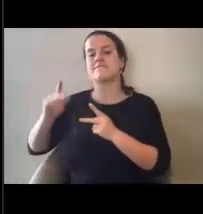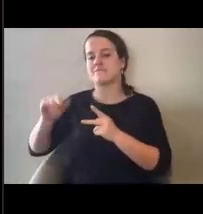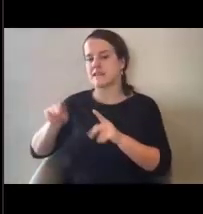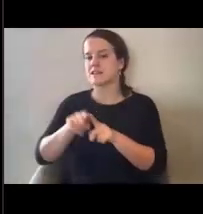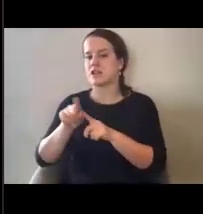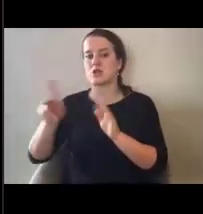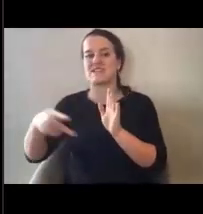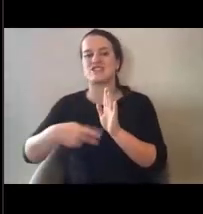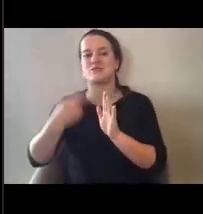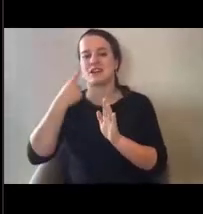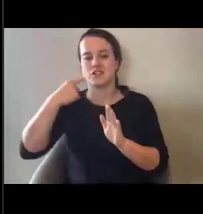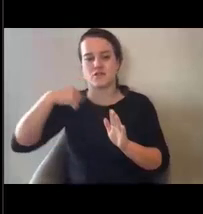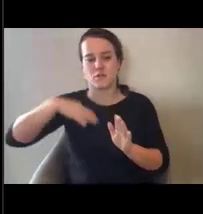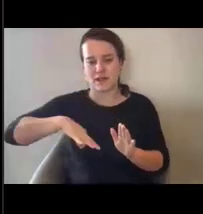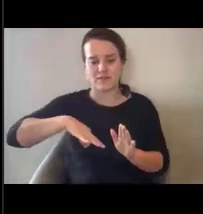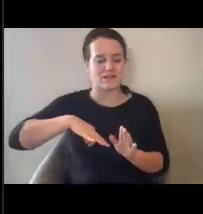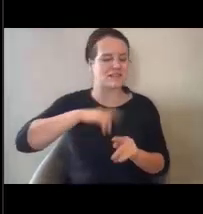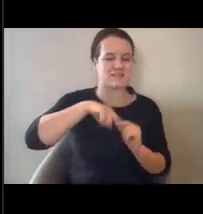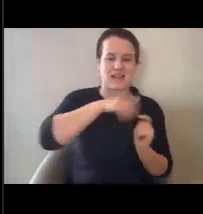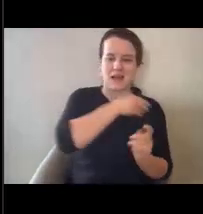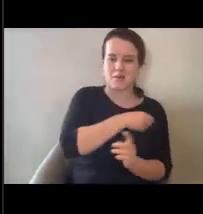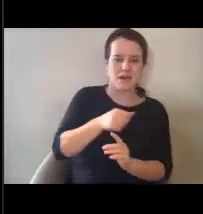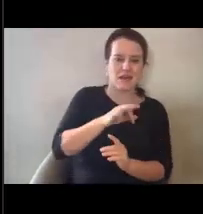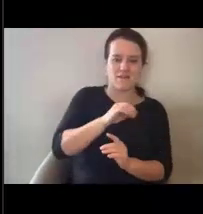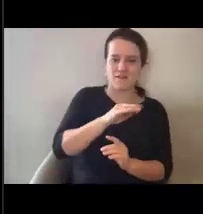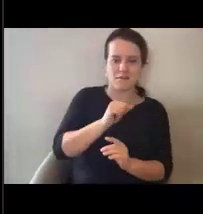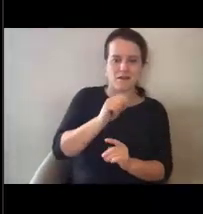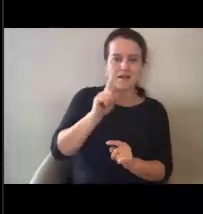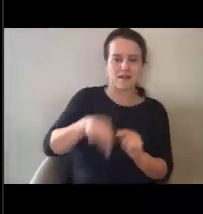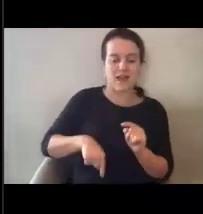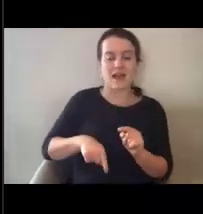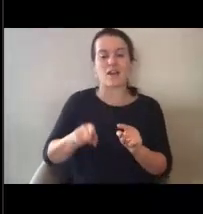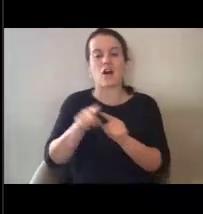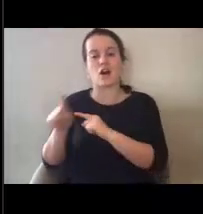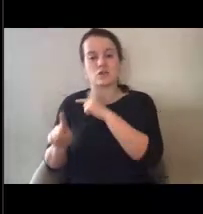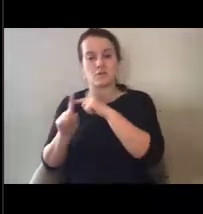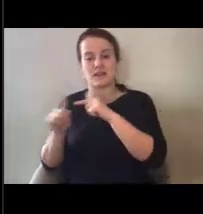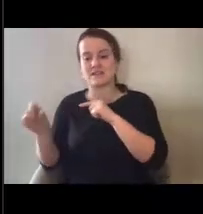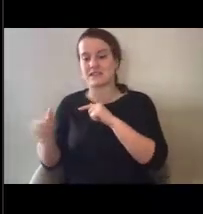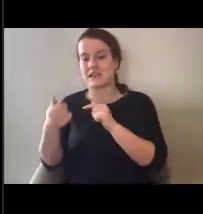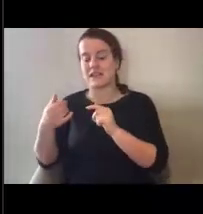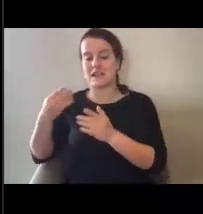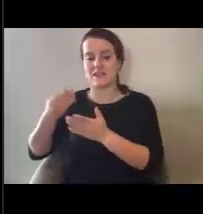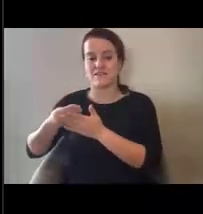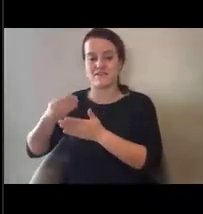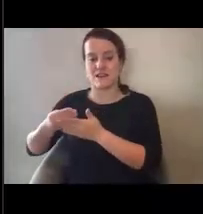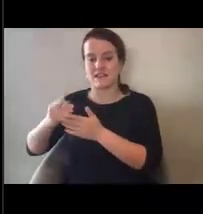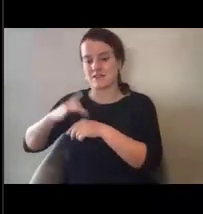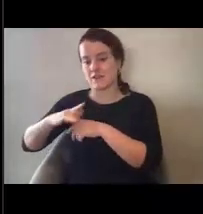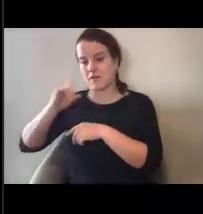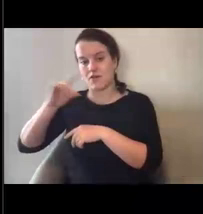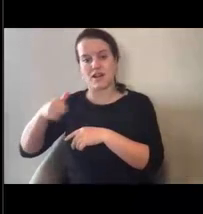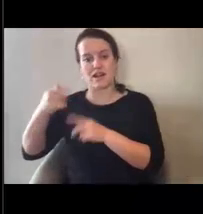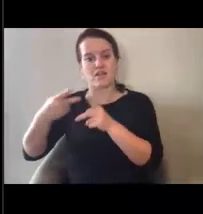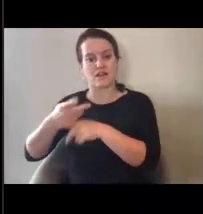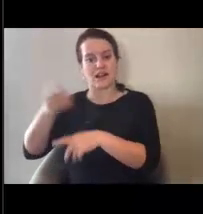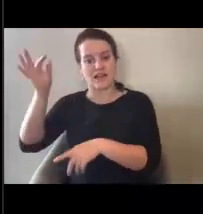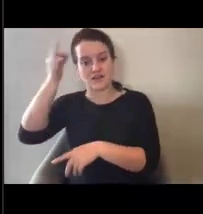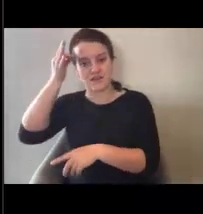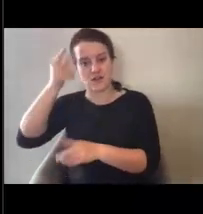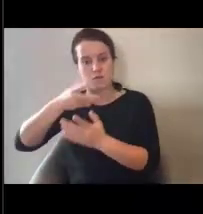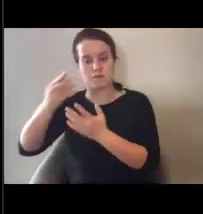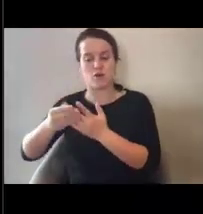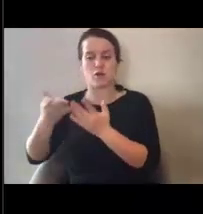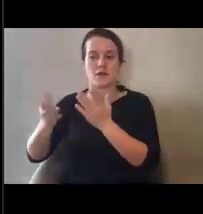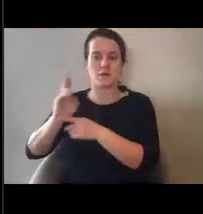duplication of benefits, as well as any funding available from any other federal program, um, whether that be under one of the various COVID